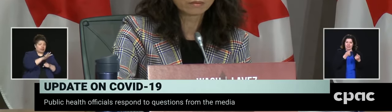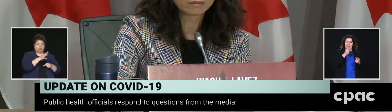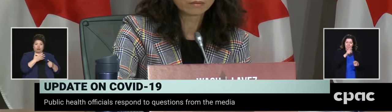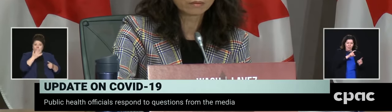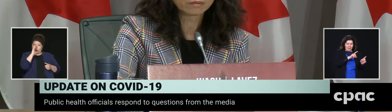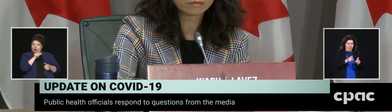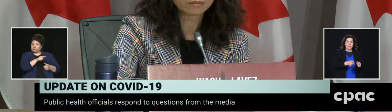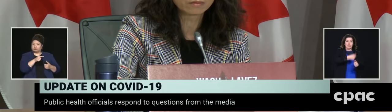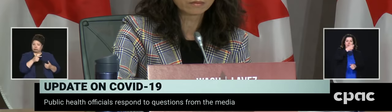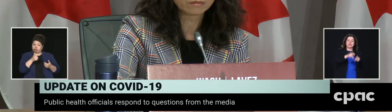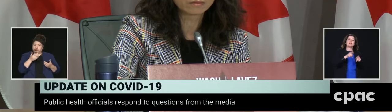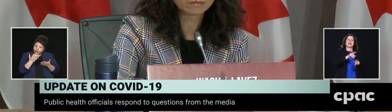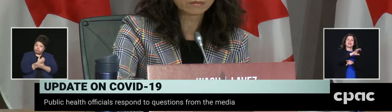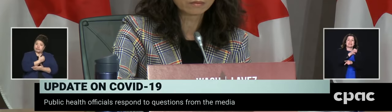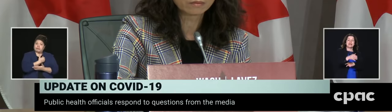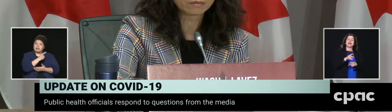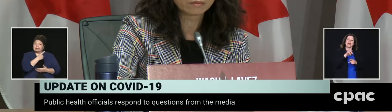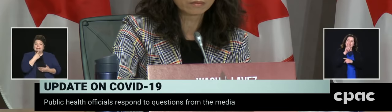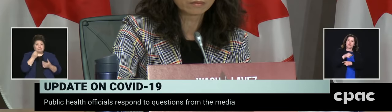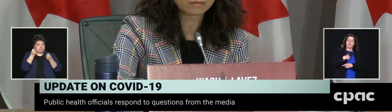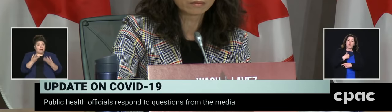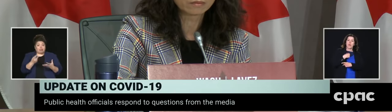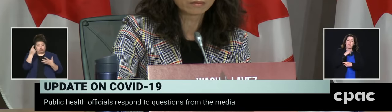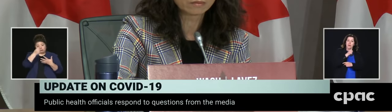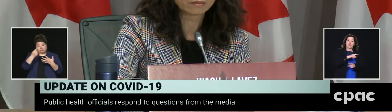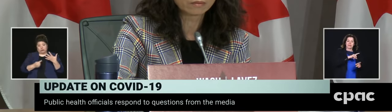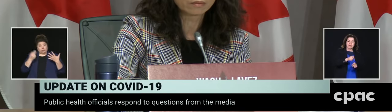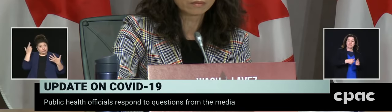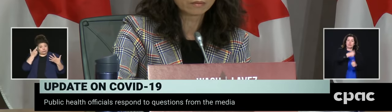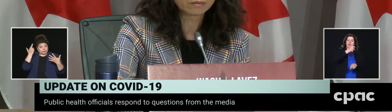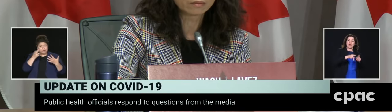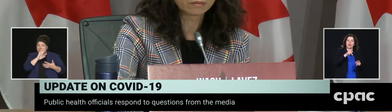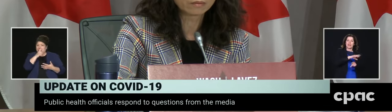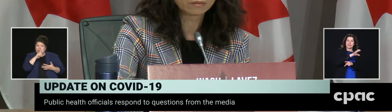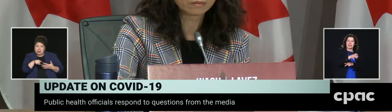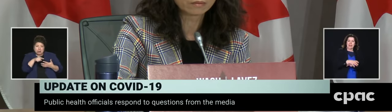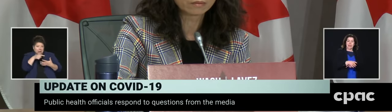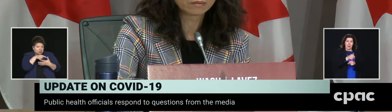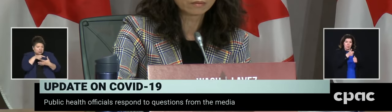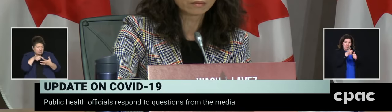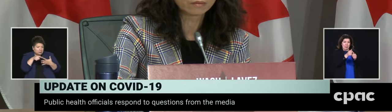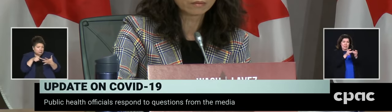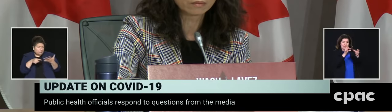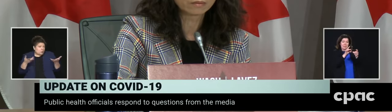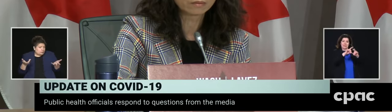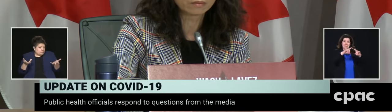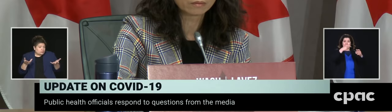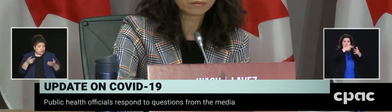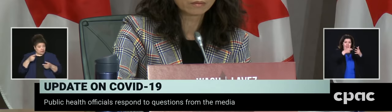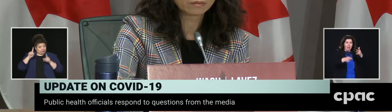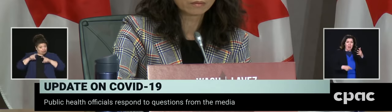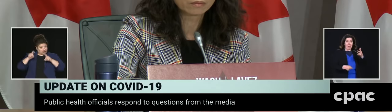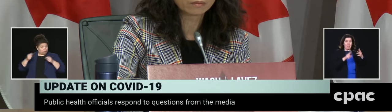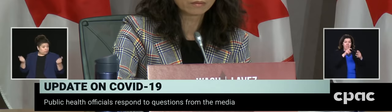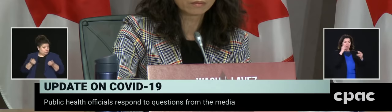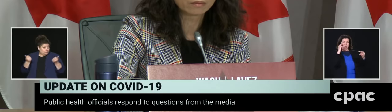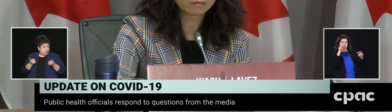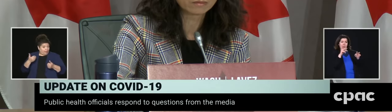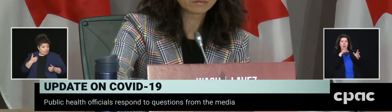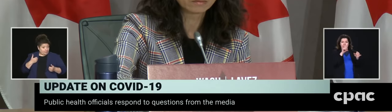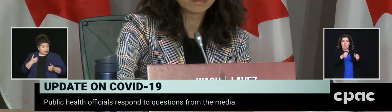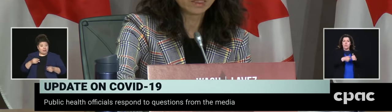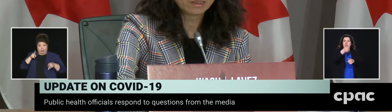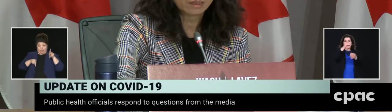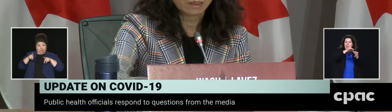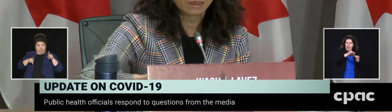of factors. Can you elaborate what are those factors? Do we have enough tests? Do we have enough people to administer the tests? Why are we not testing